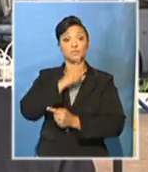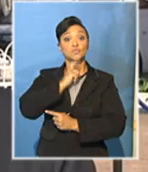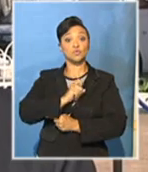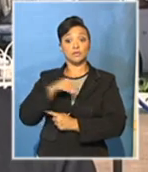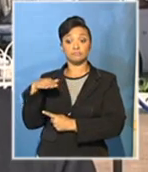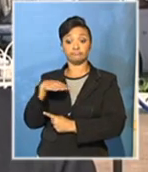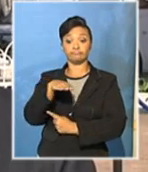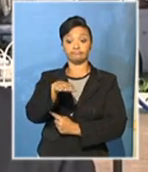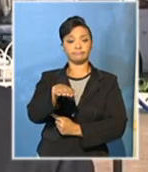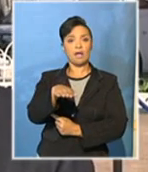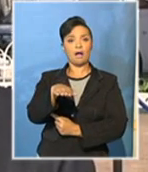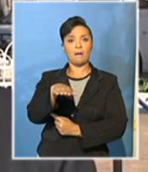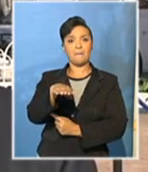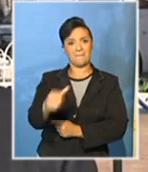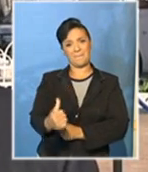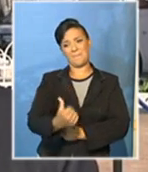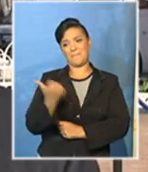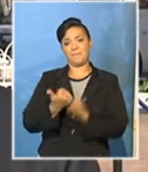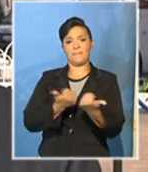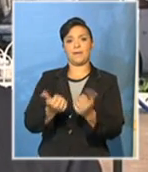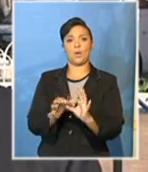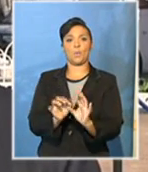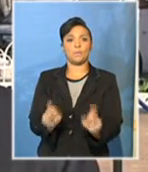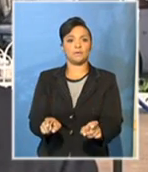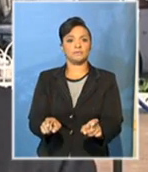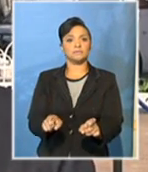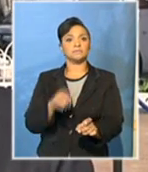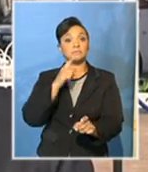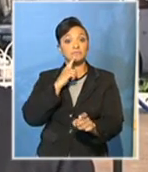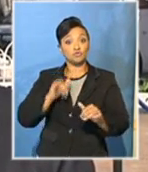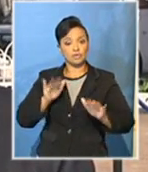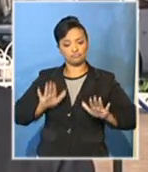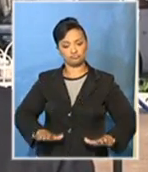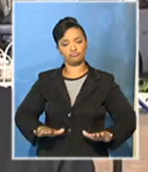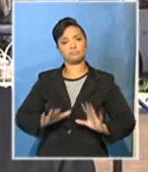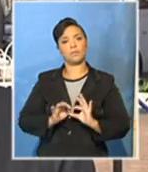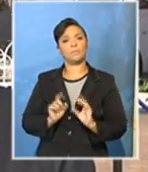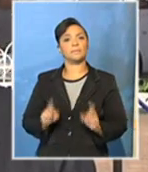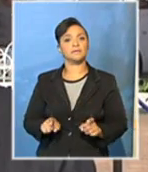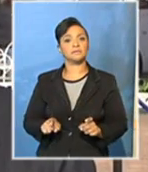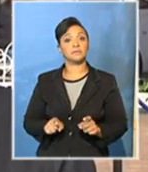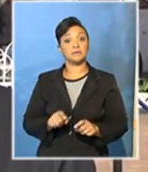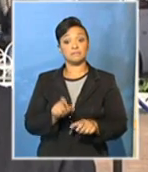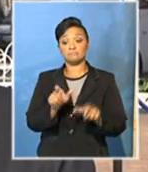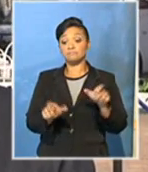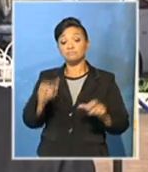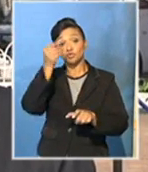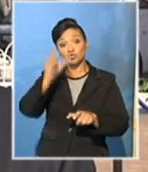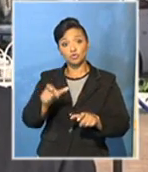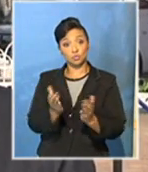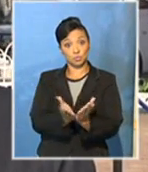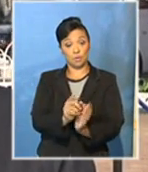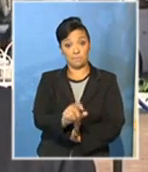need to turn back. Those that are at home, they need to go to school. And those that are at school, the